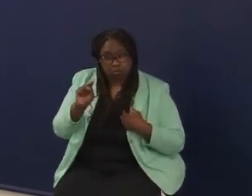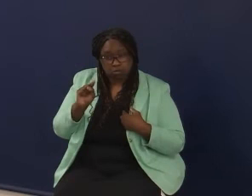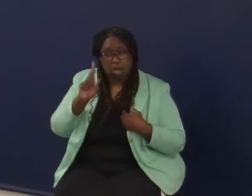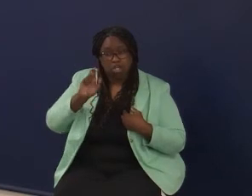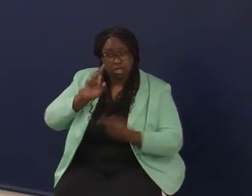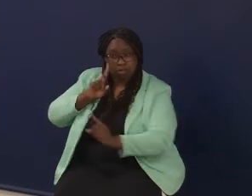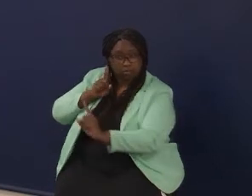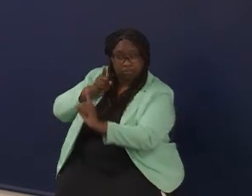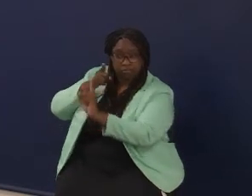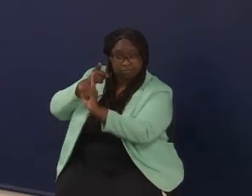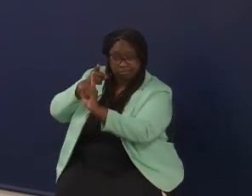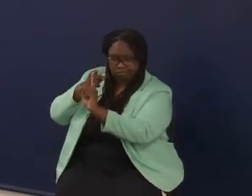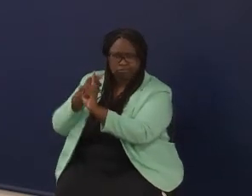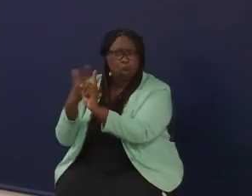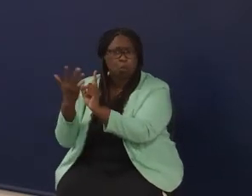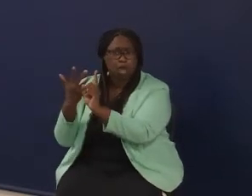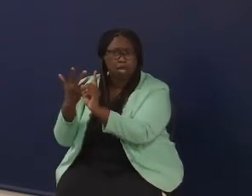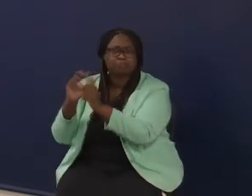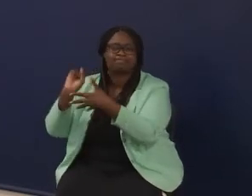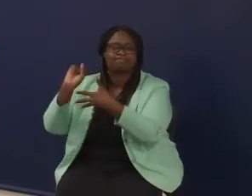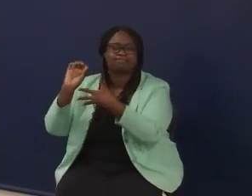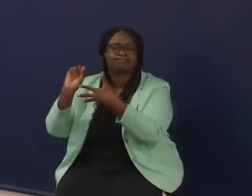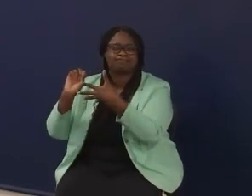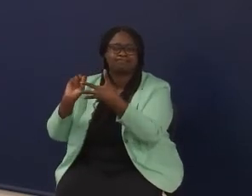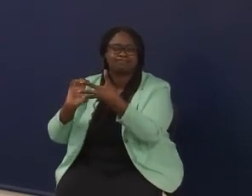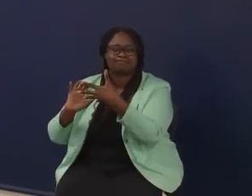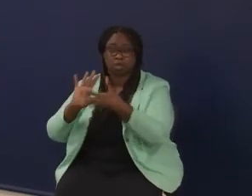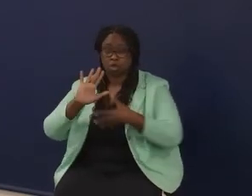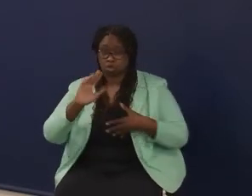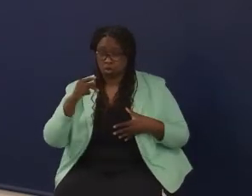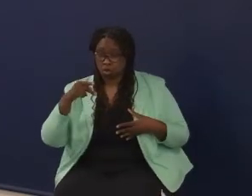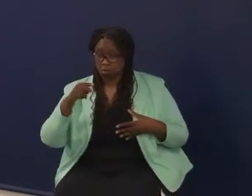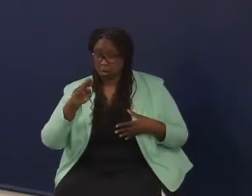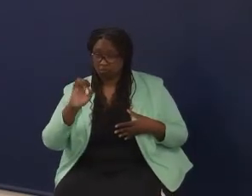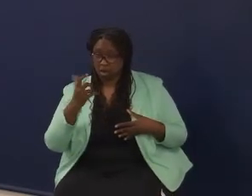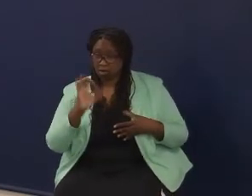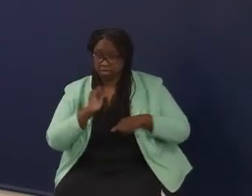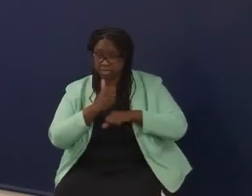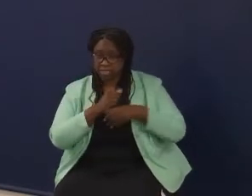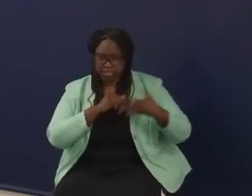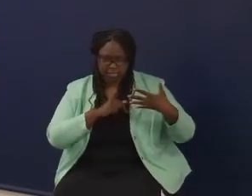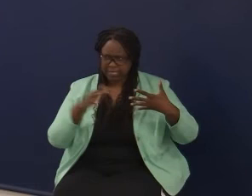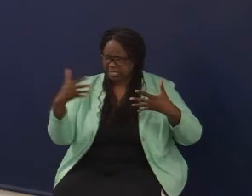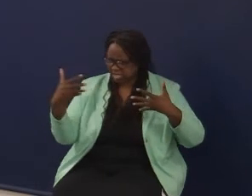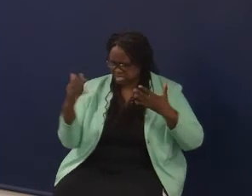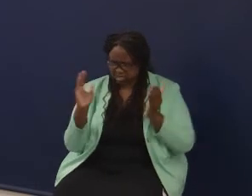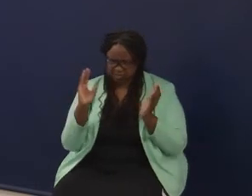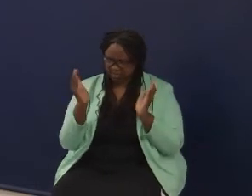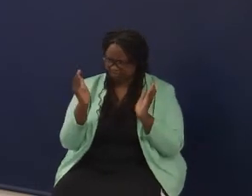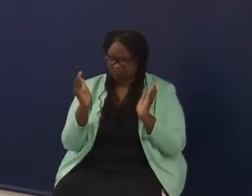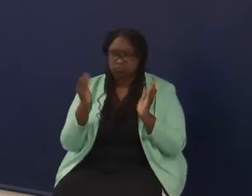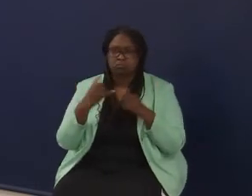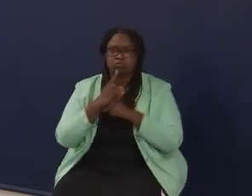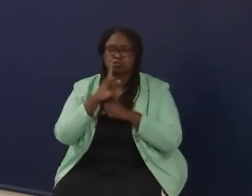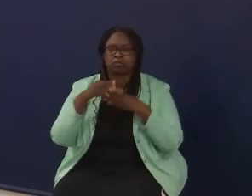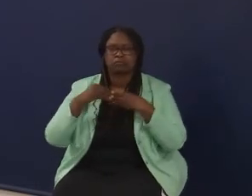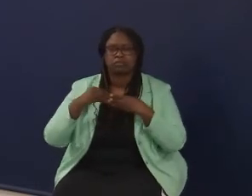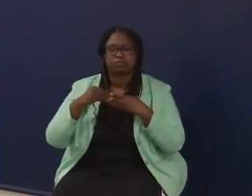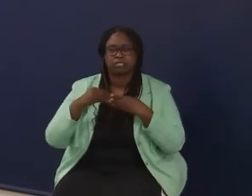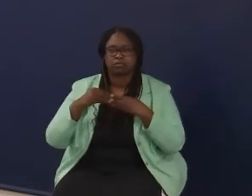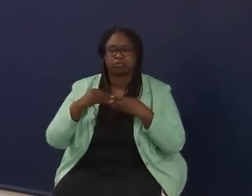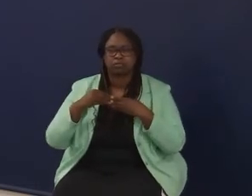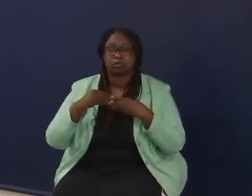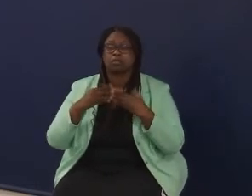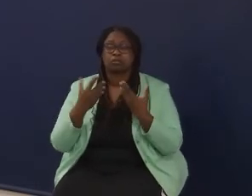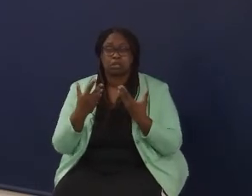shooting towards and looking at your own profiles of a graduate and having the flexibility for years there.